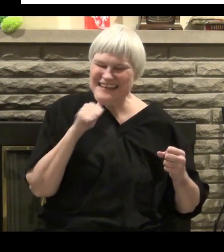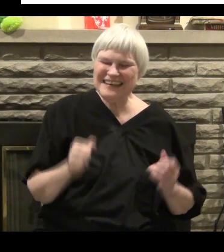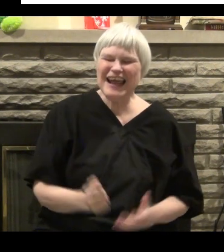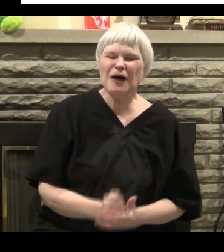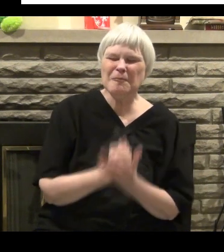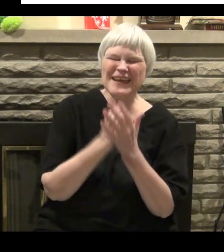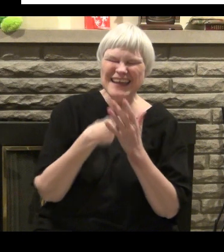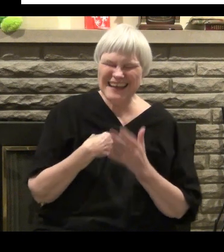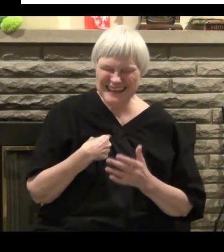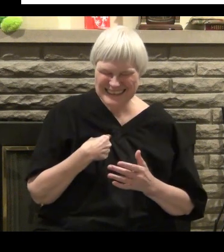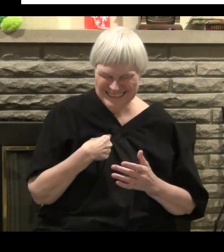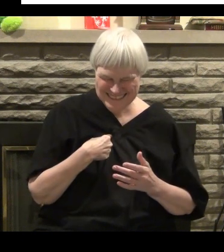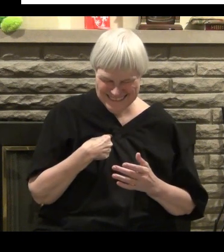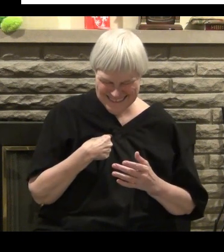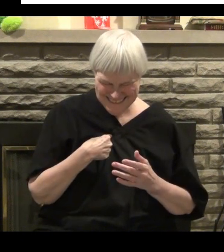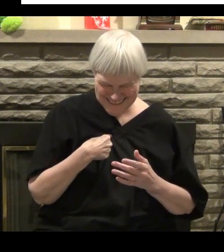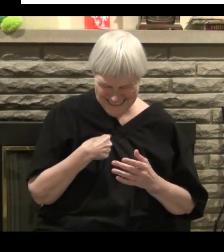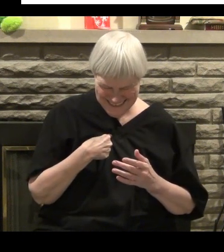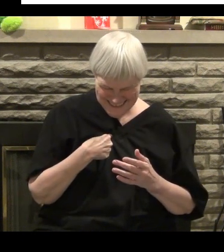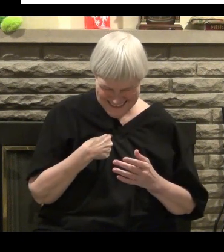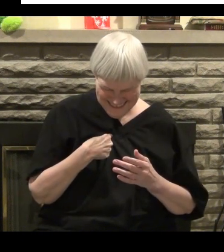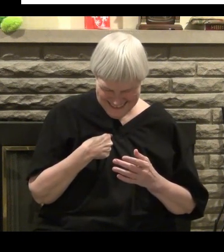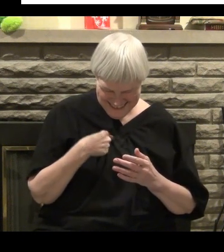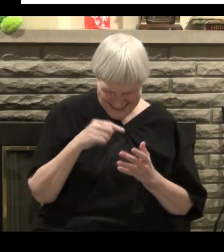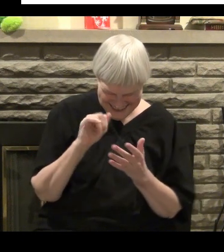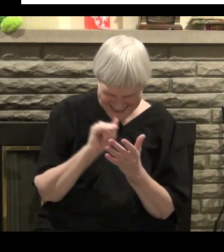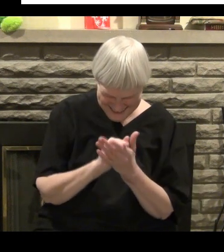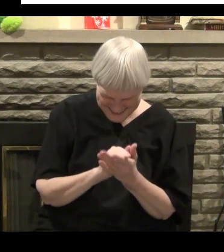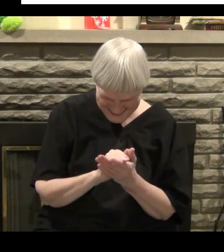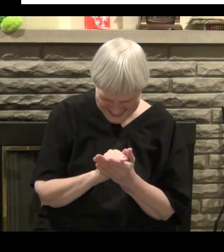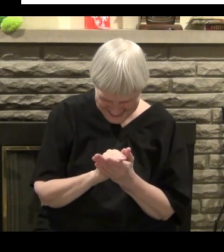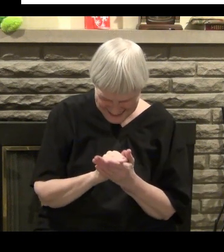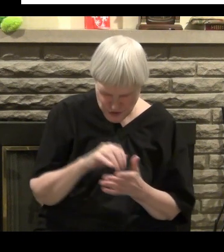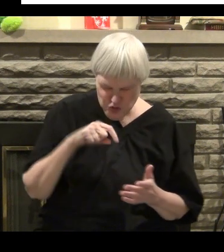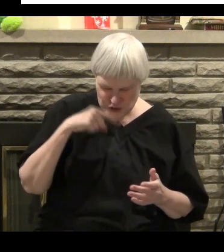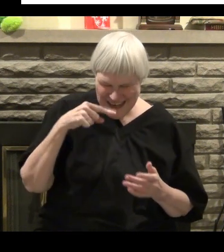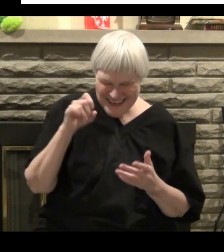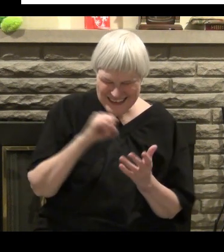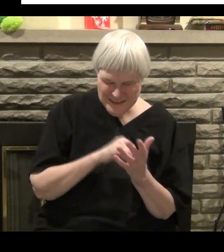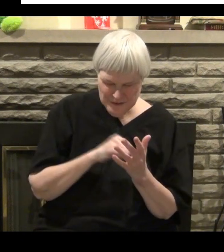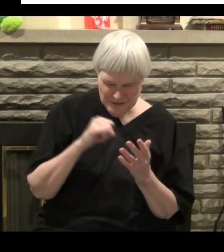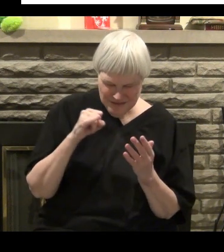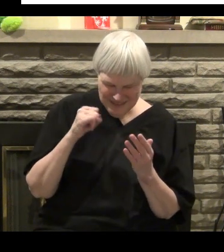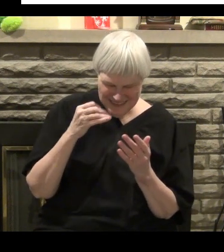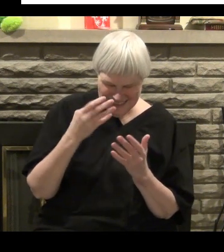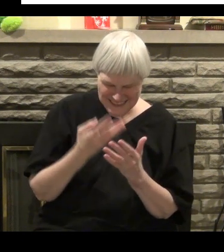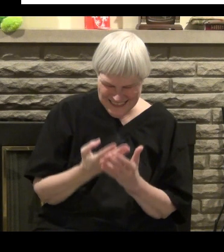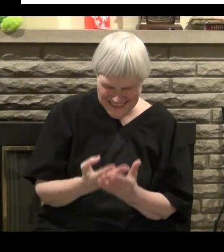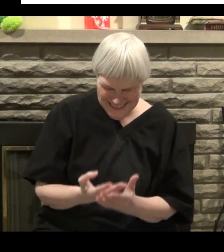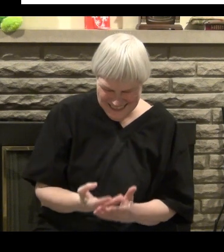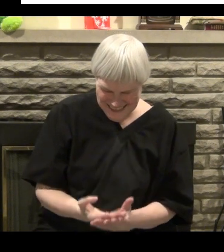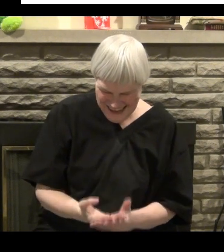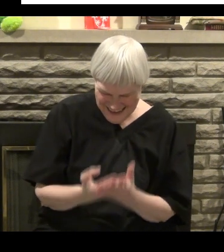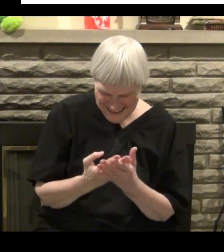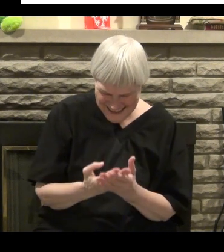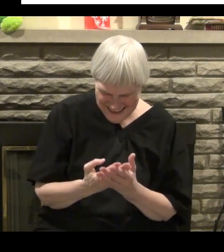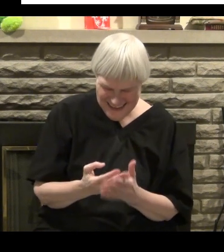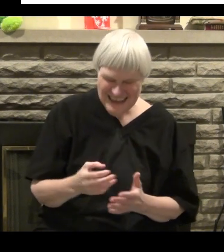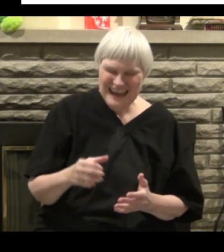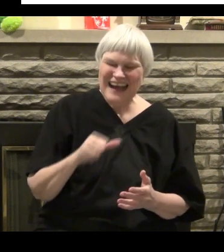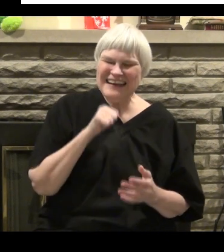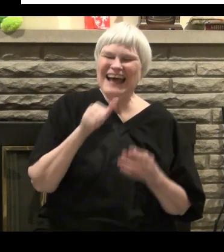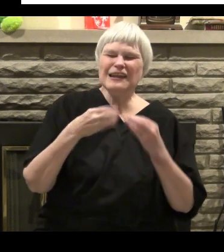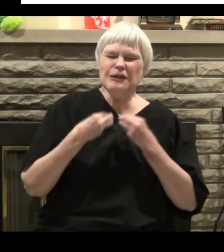the things that I did after I was saved sure didn't help my case. And